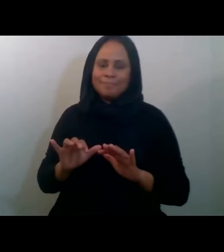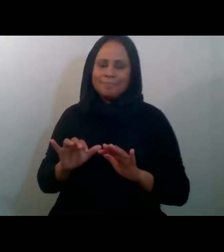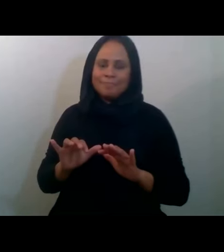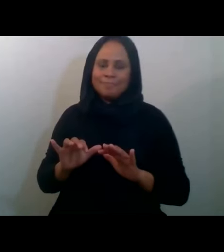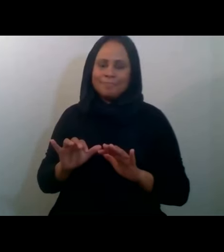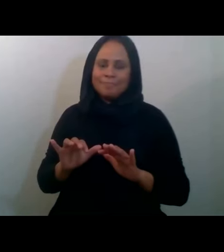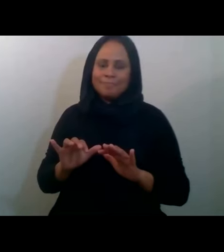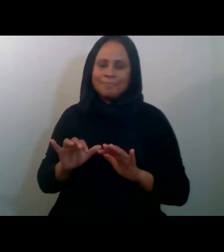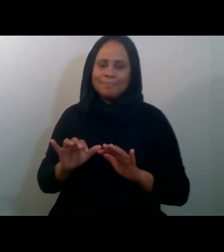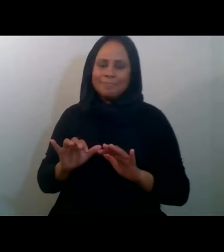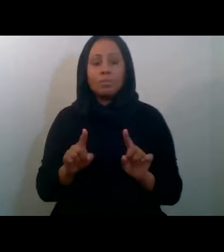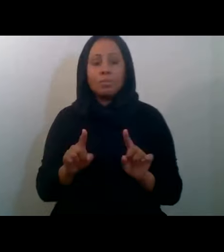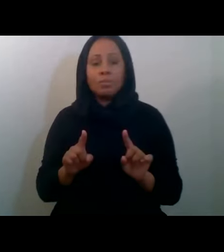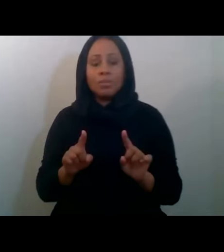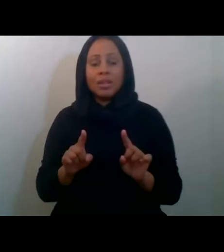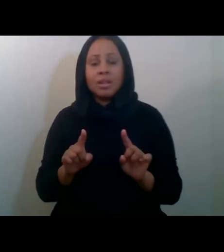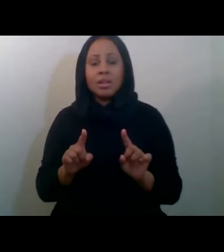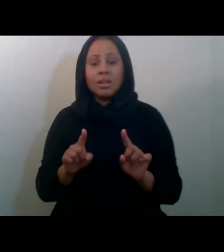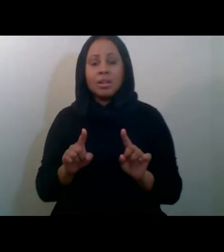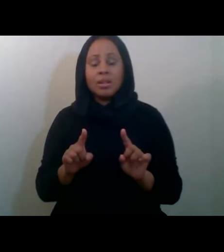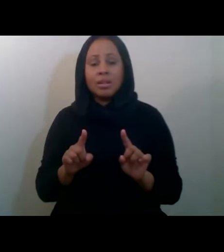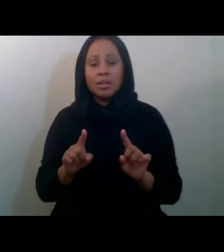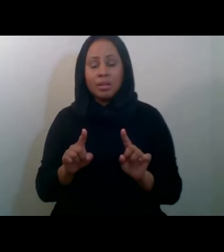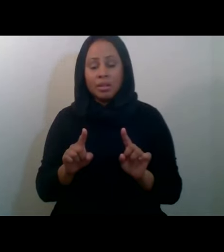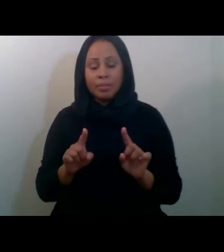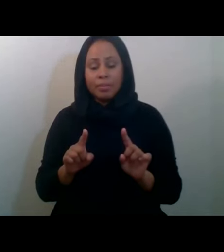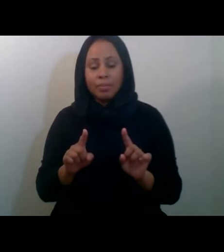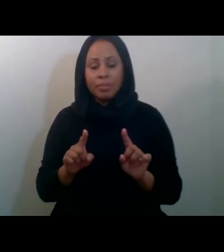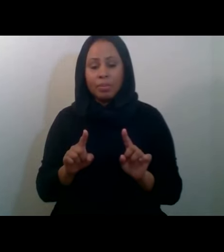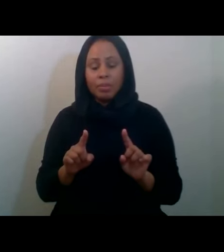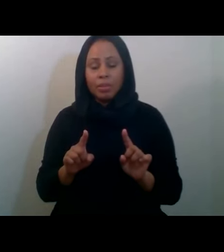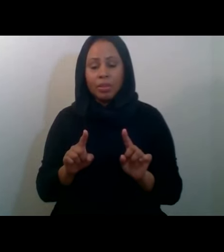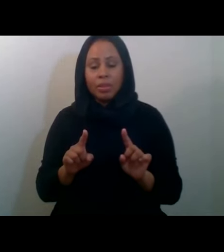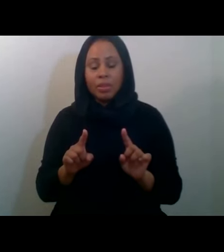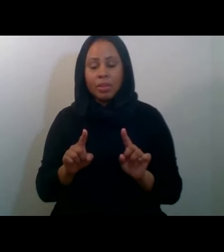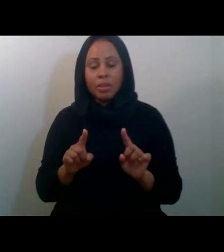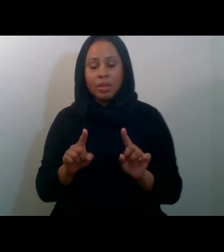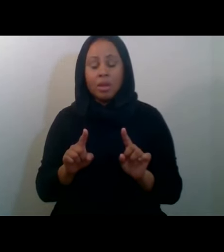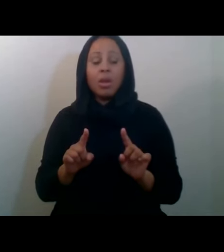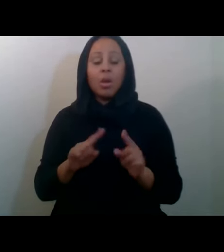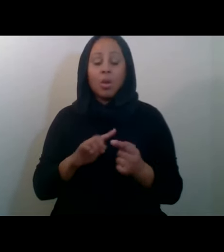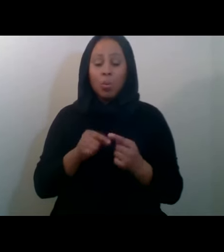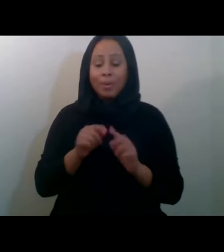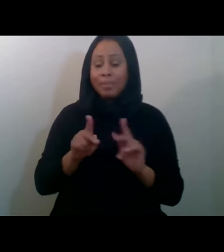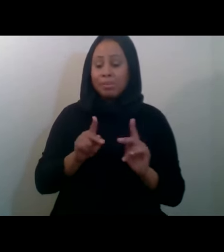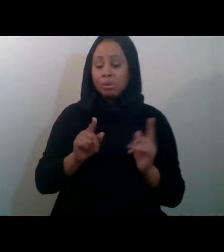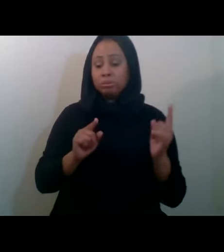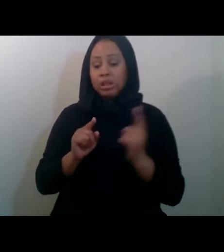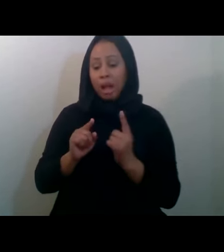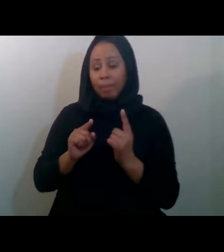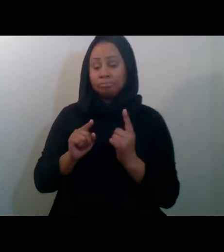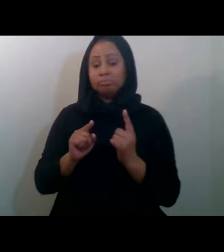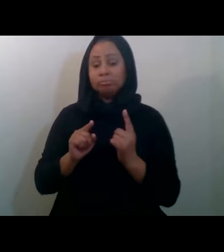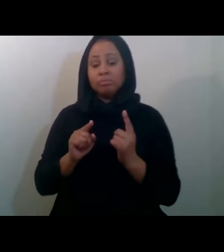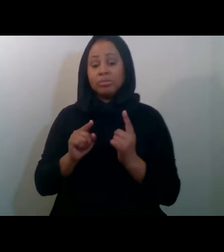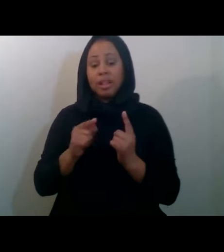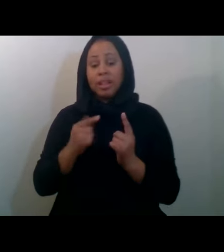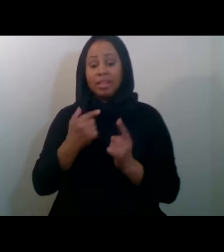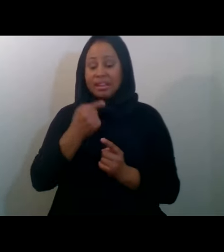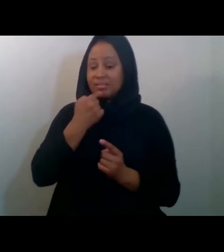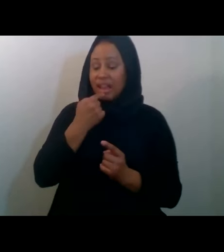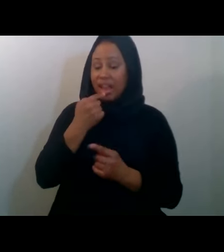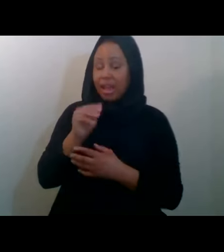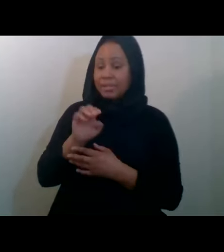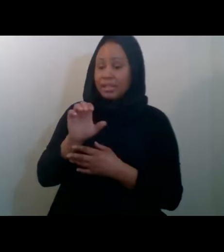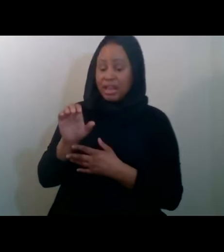well is that what MCC has done for them is the fact that they were,